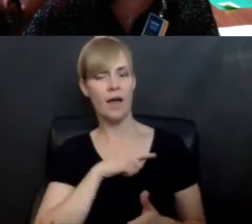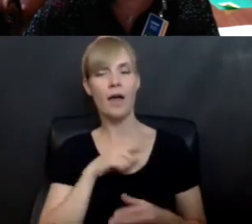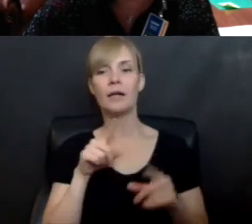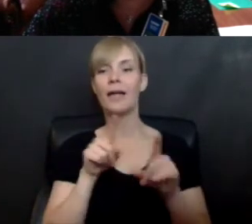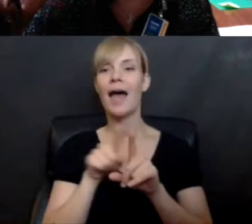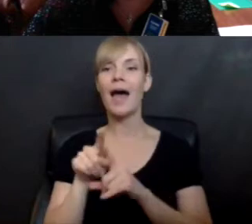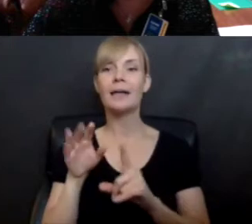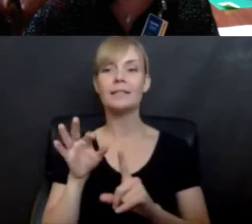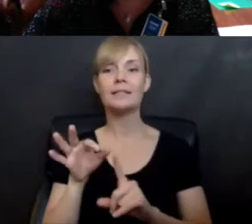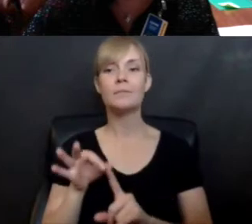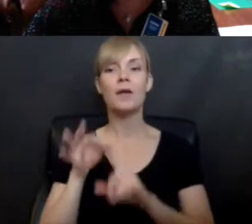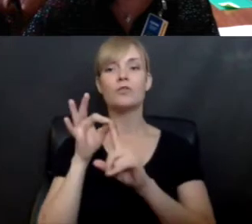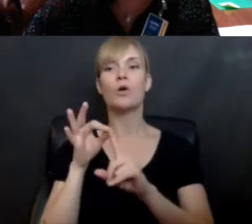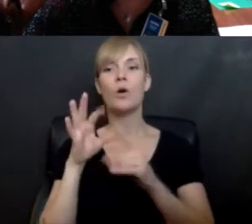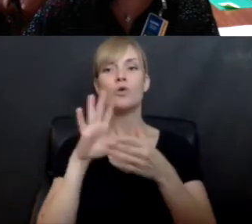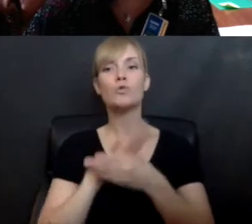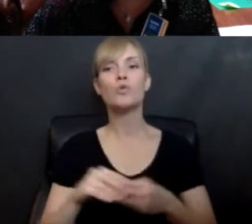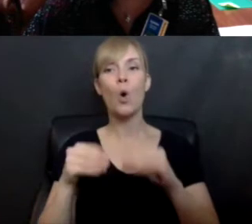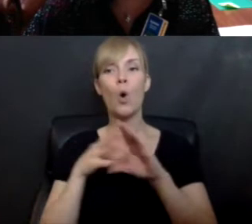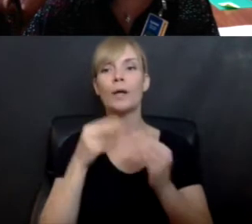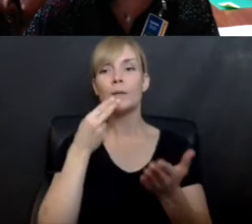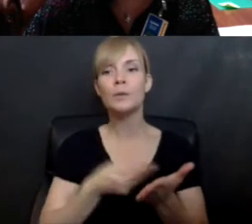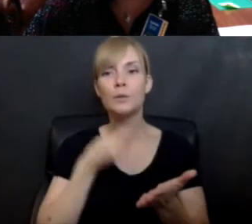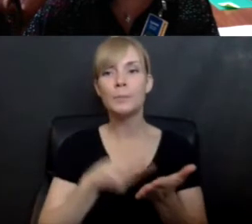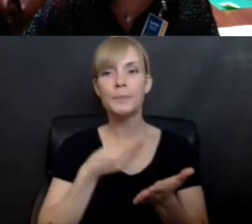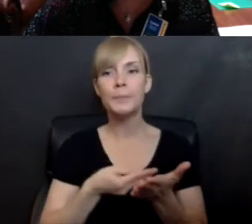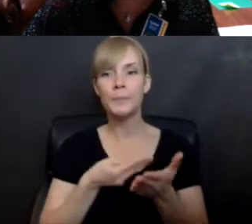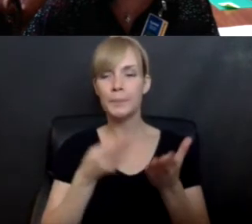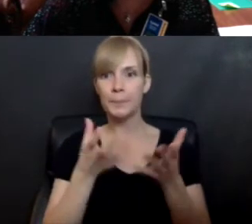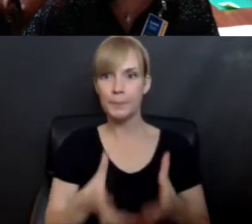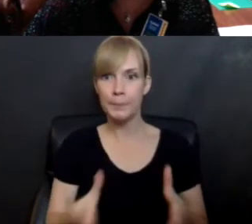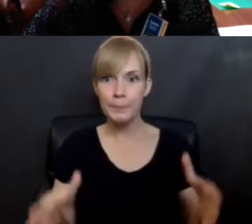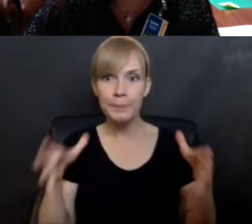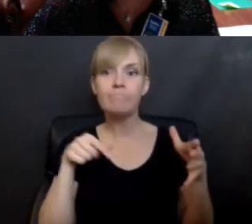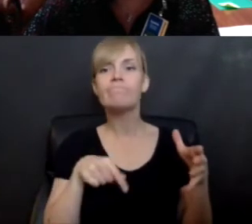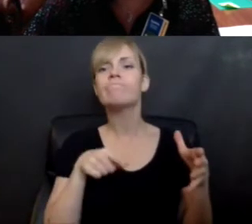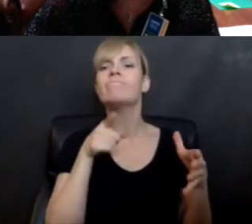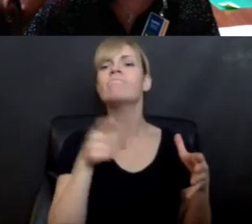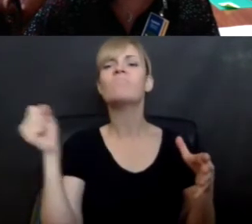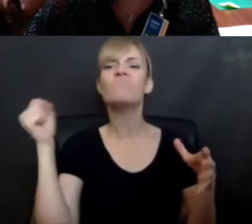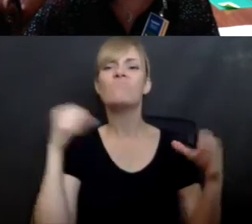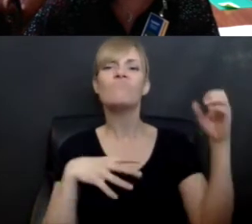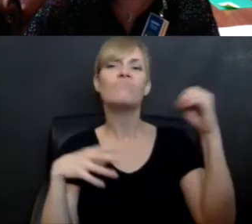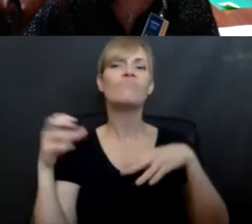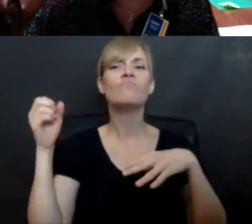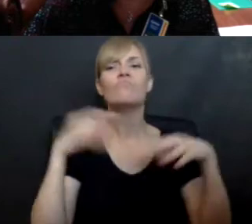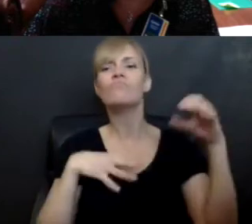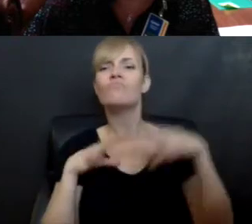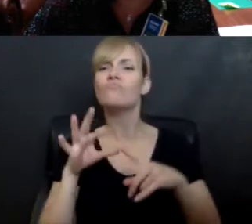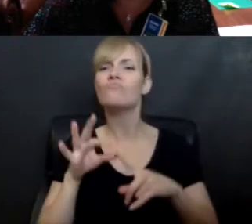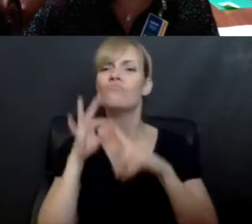story stew. So you have all kinds of ingredients that are particular to you. Right?